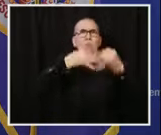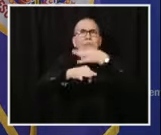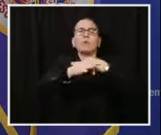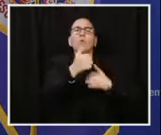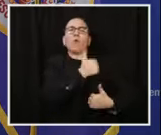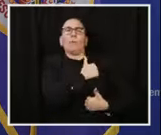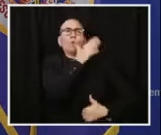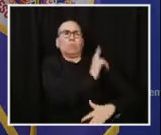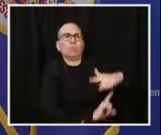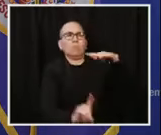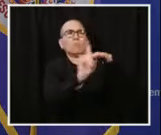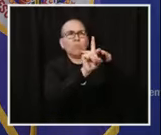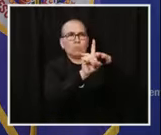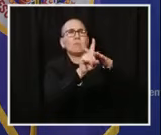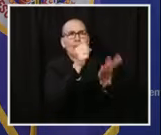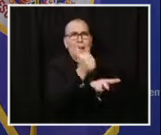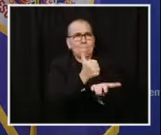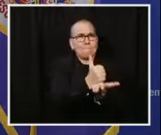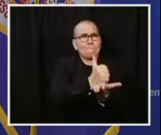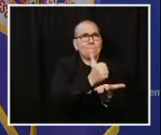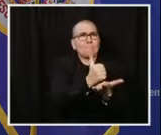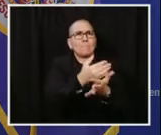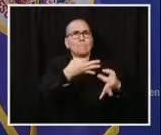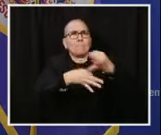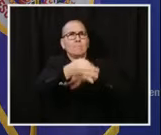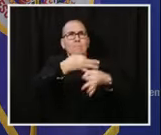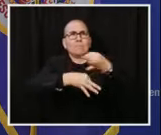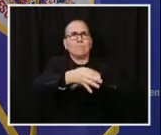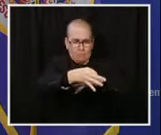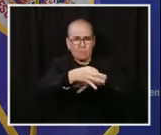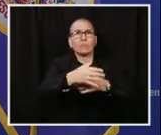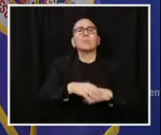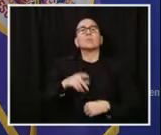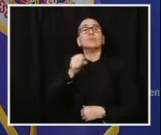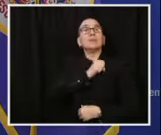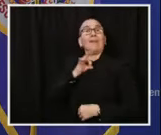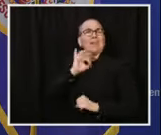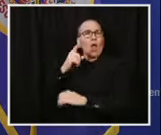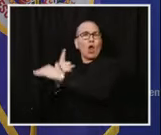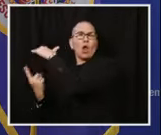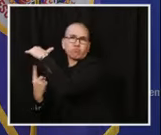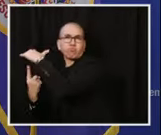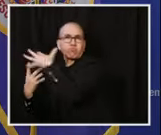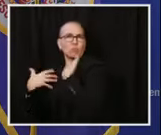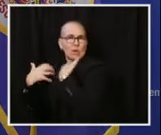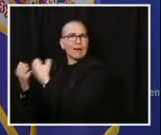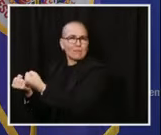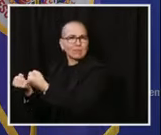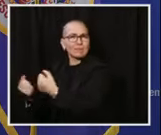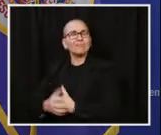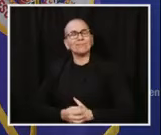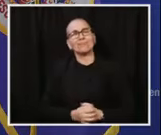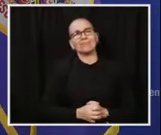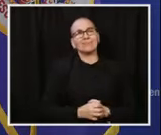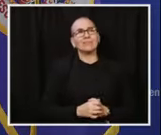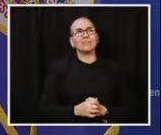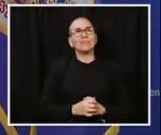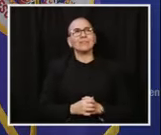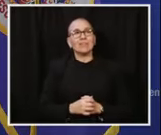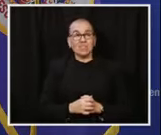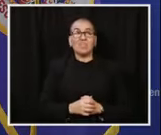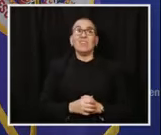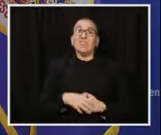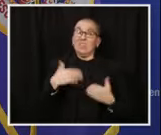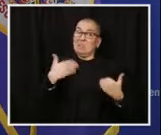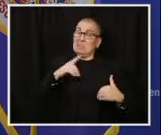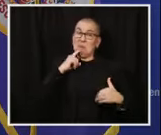on-site, providing hands-on care in 12 facilities in our state. In addition to this extraordinary support, for which we're very grateful,